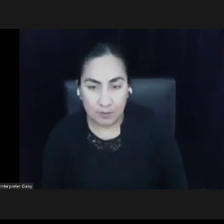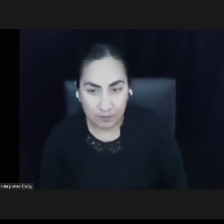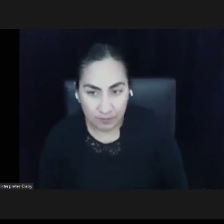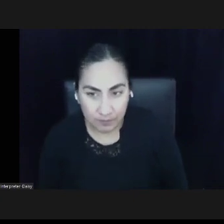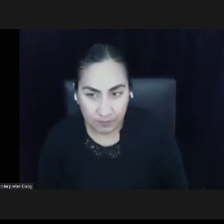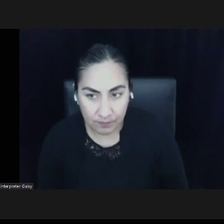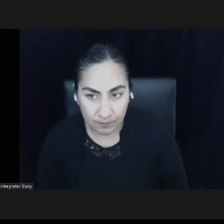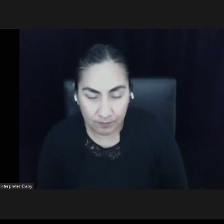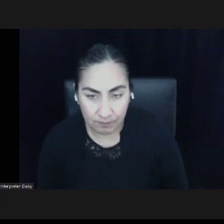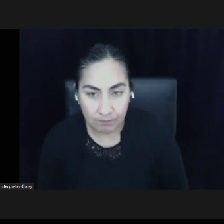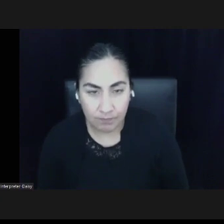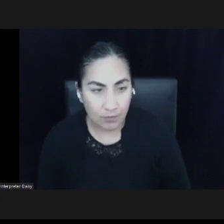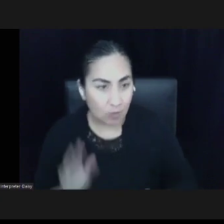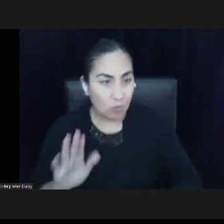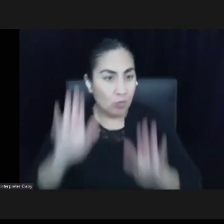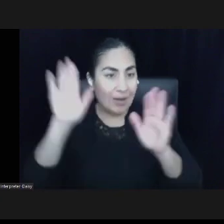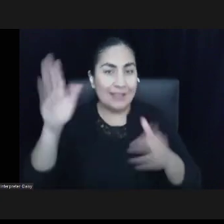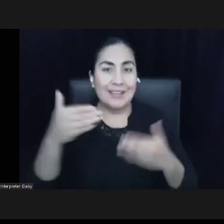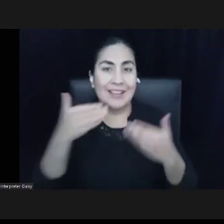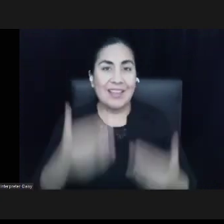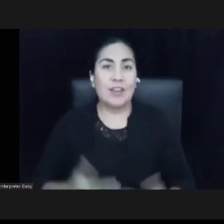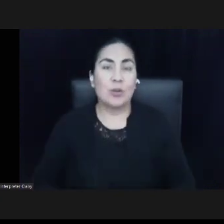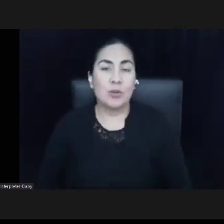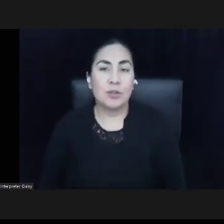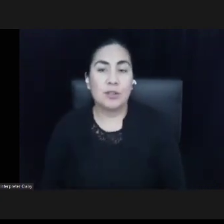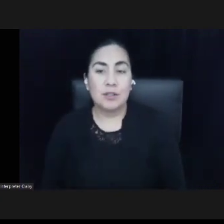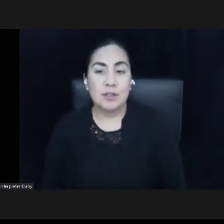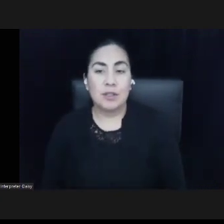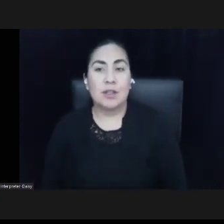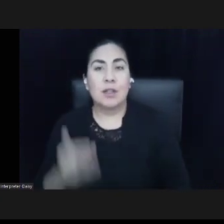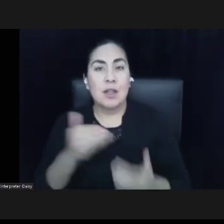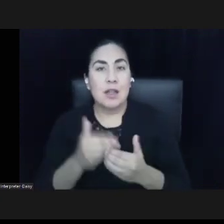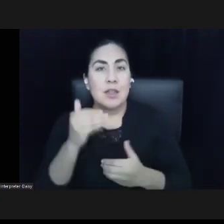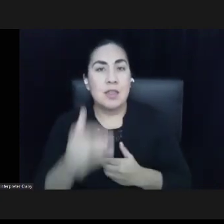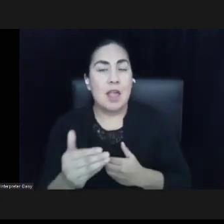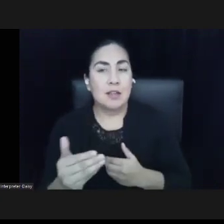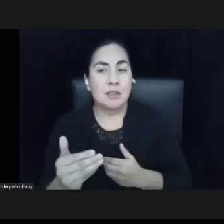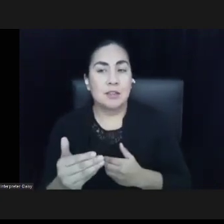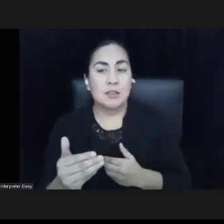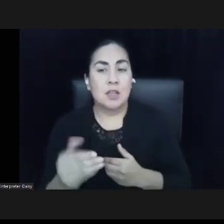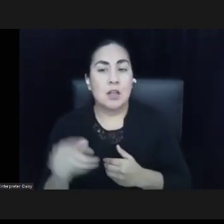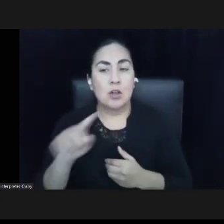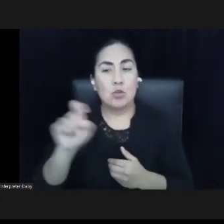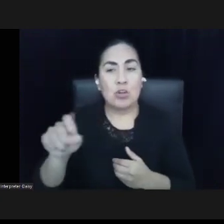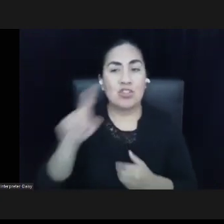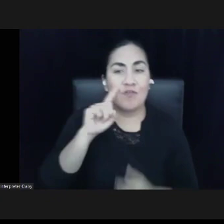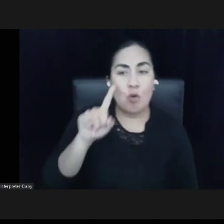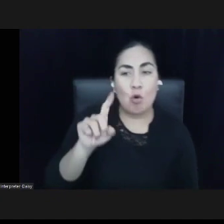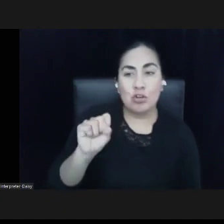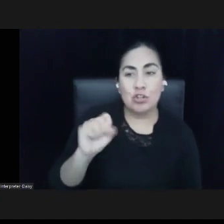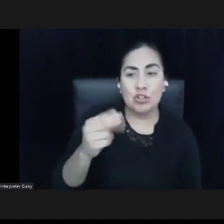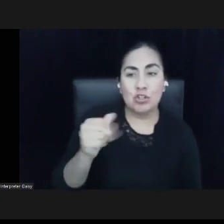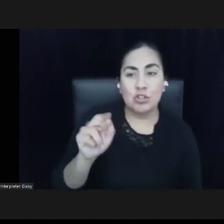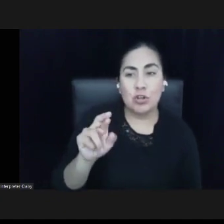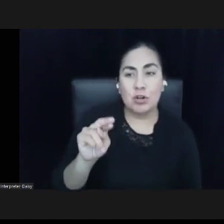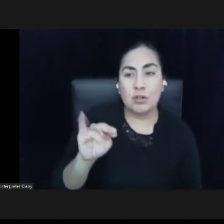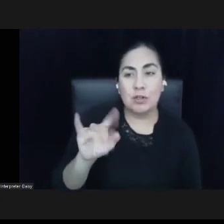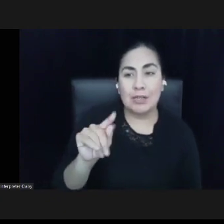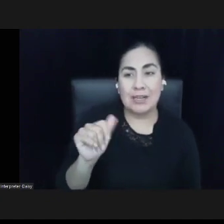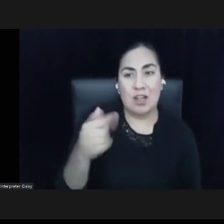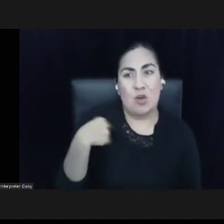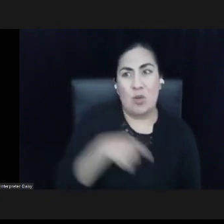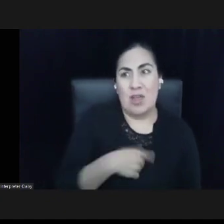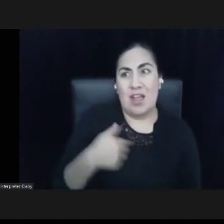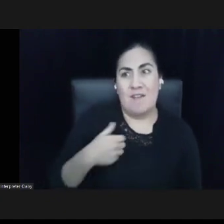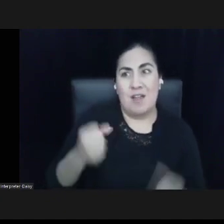Great. Thank you. The next question is for you, Sharnita. We've got a lot of questions coming in here. So thank you all for